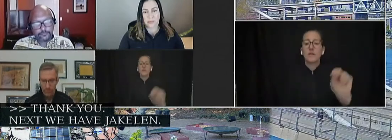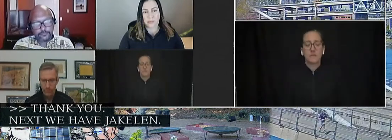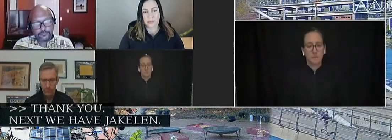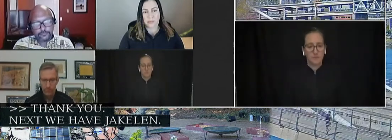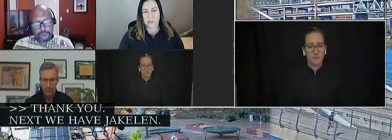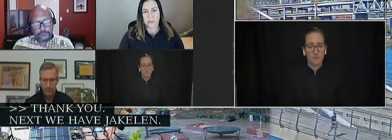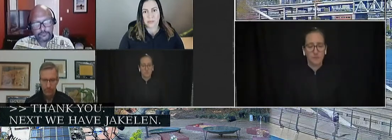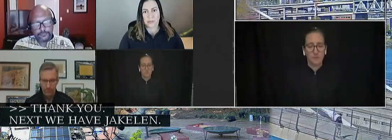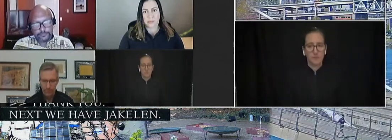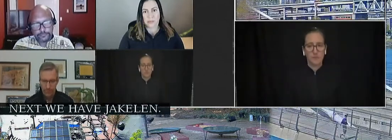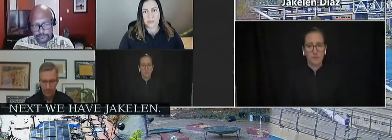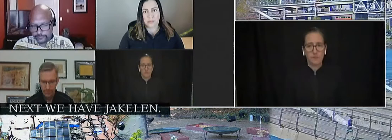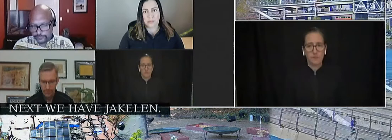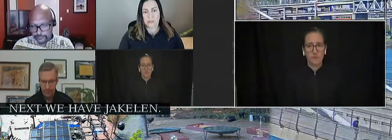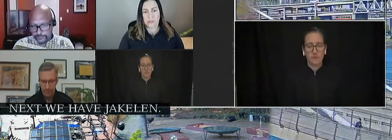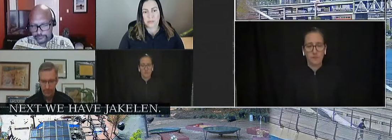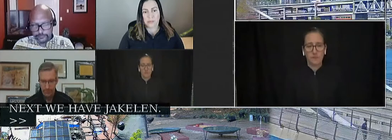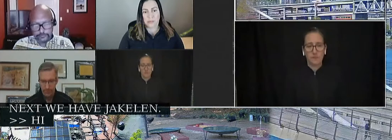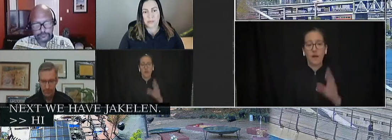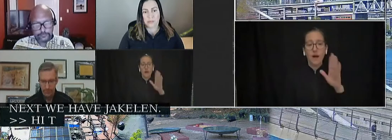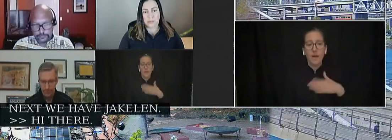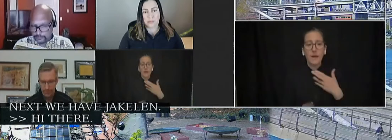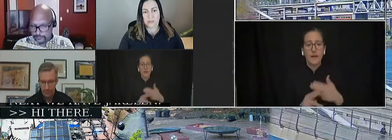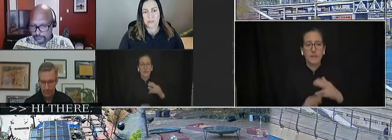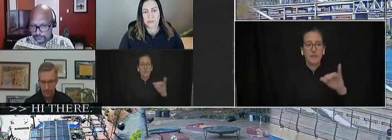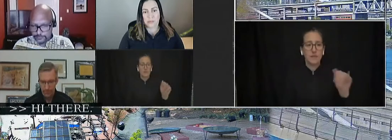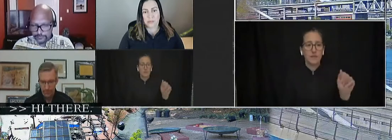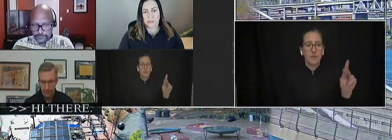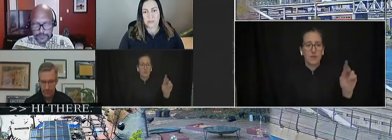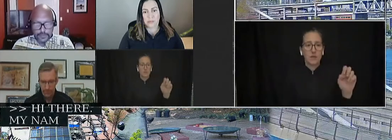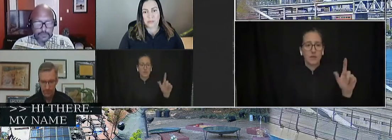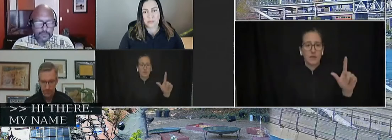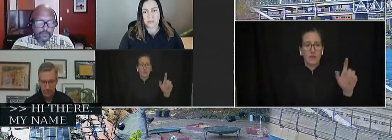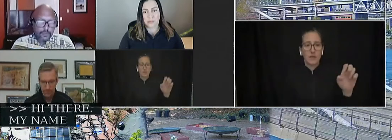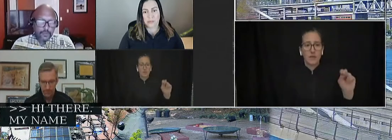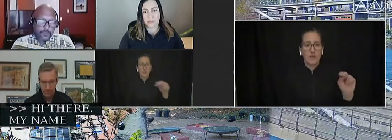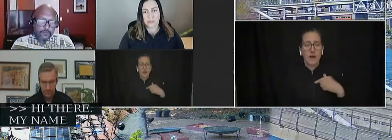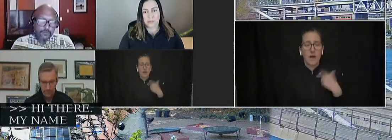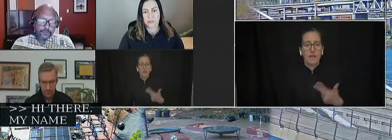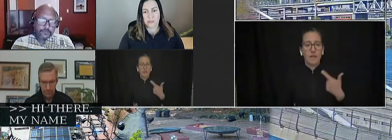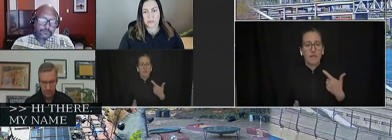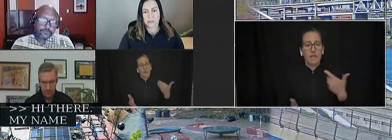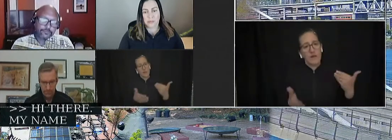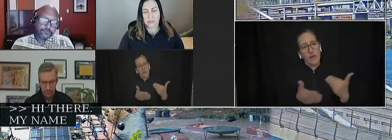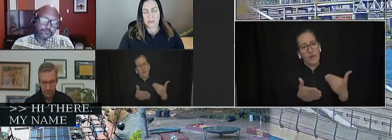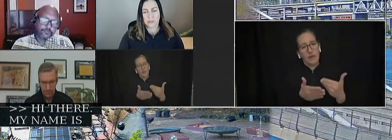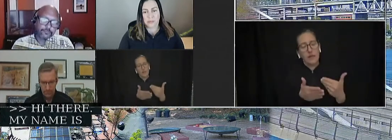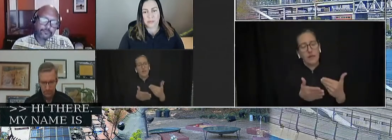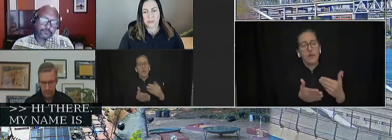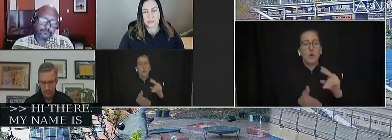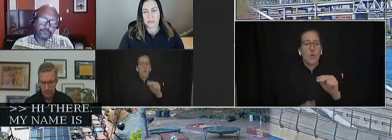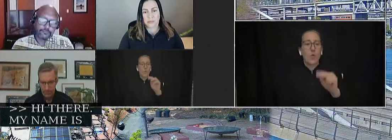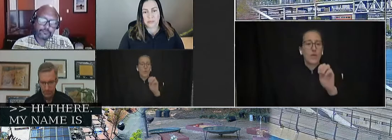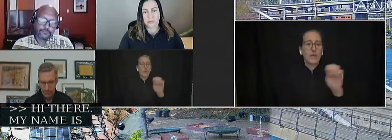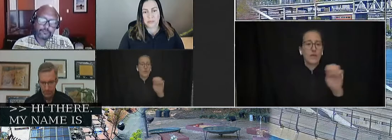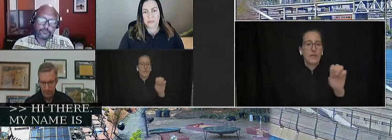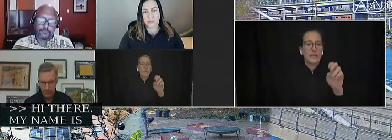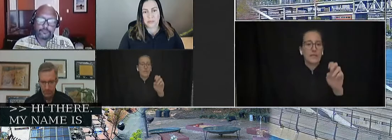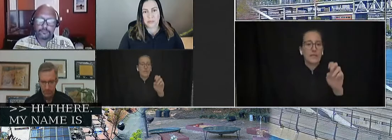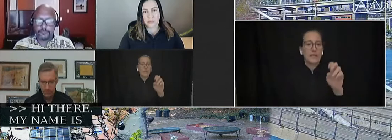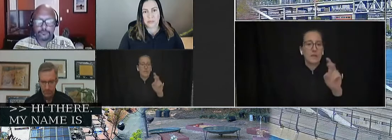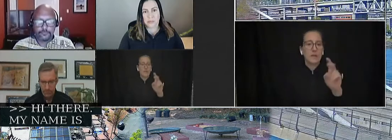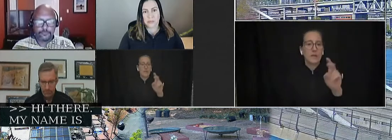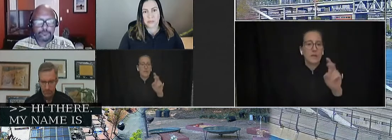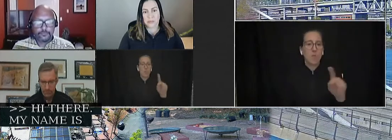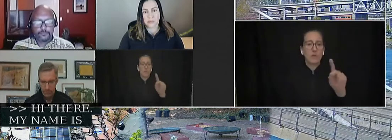Hi there. My name is Jacqueline. I live in the Northeast and to be quite honest,